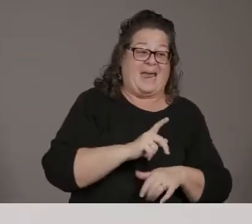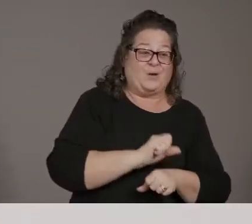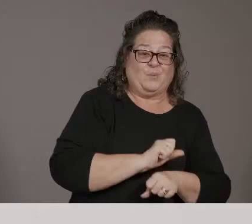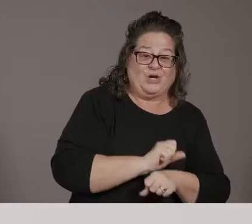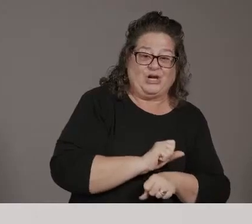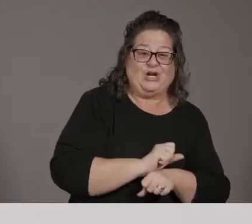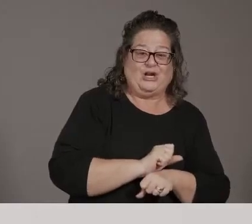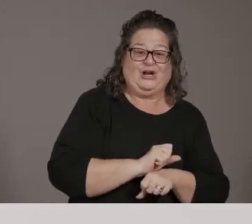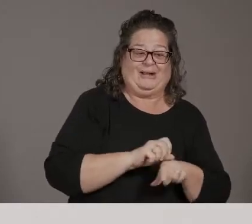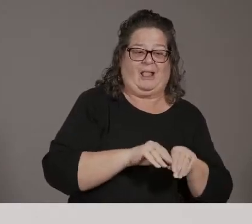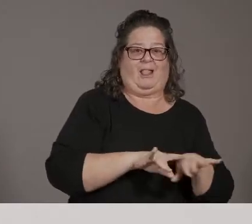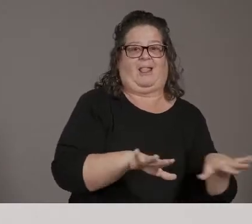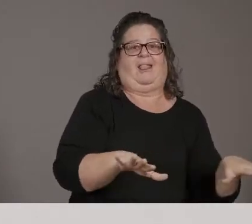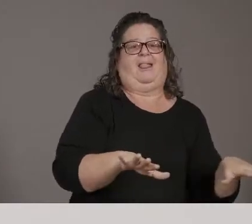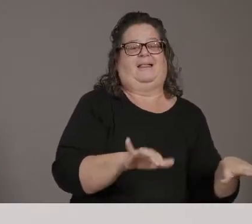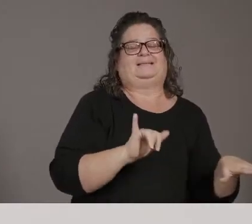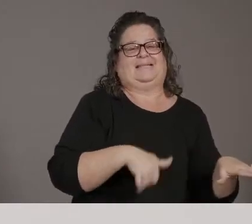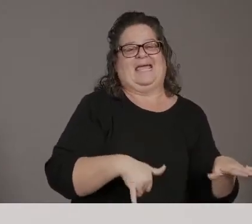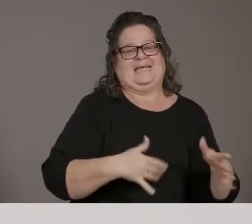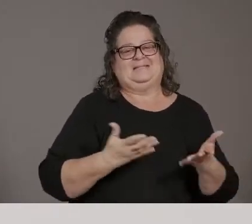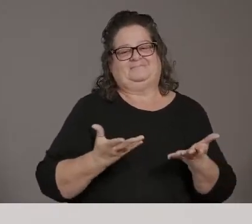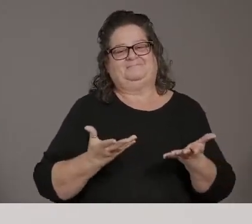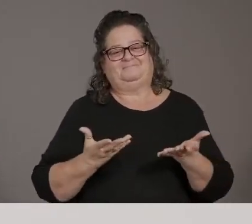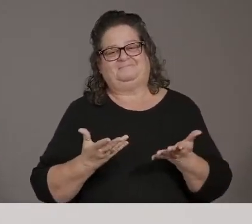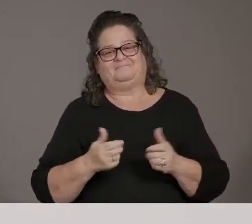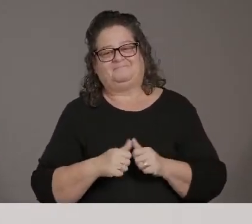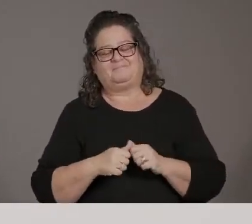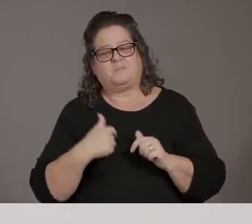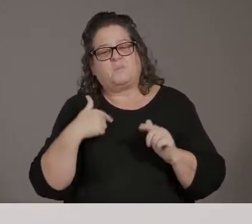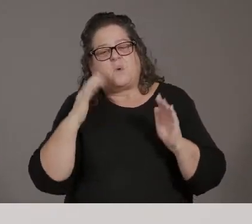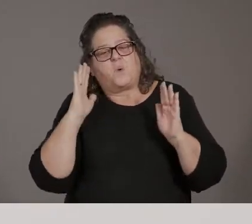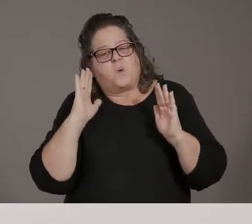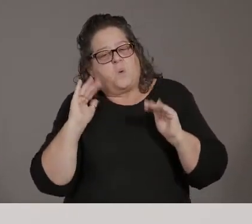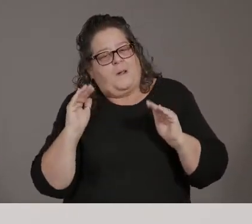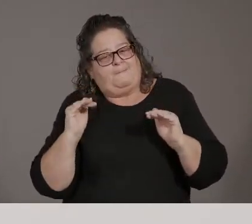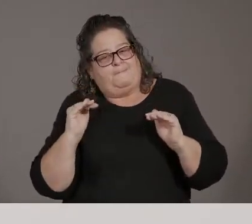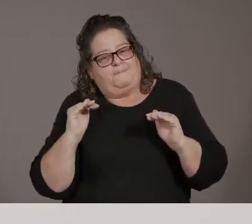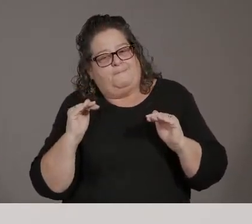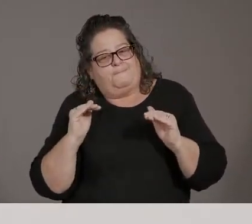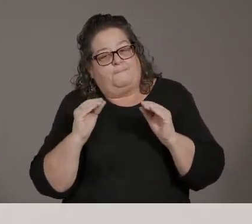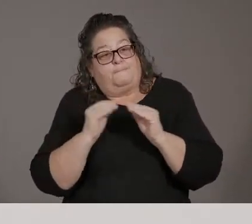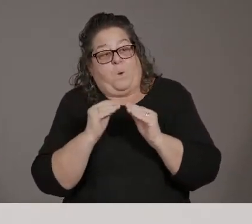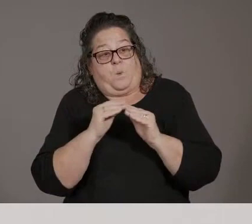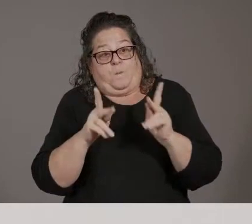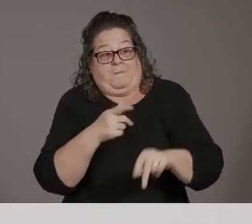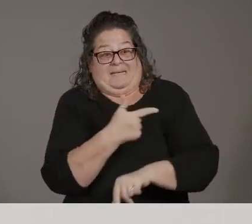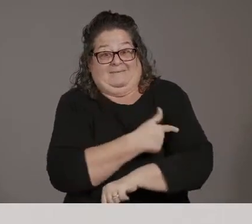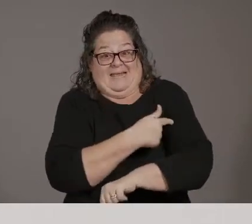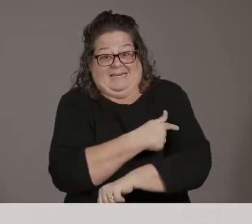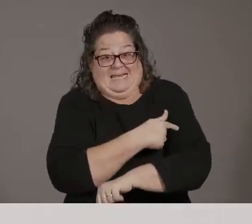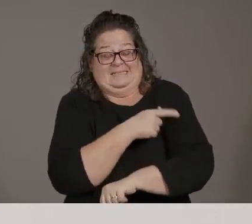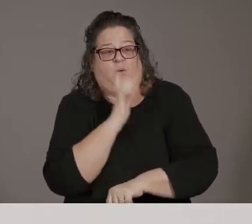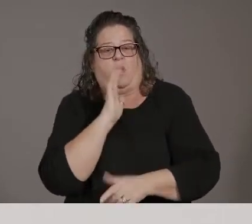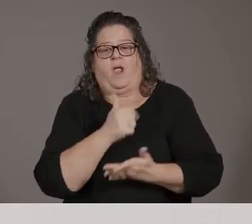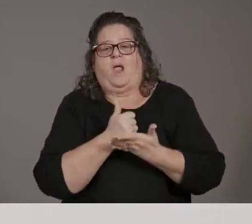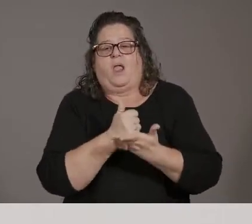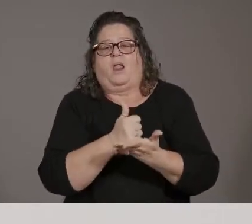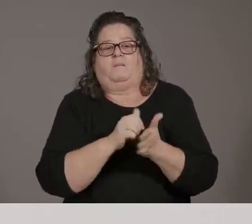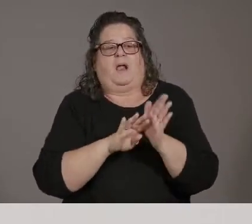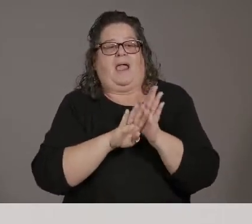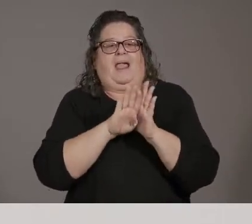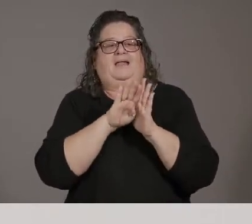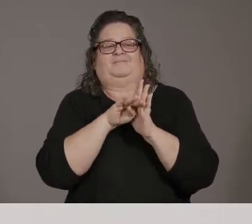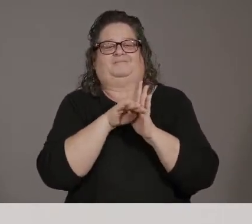is as we get more and more, um, vaccinations that will help. So even if we do get a risk,